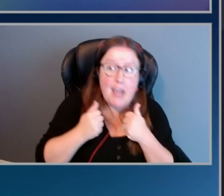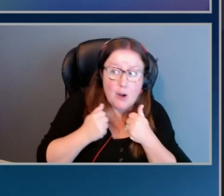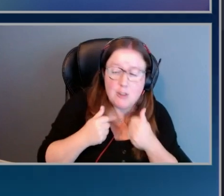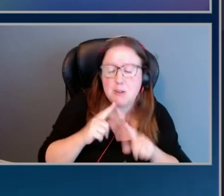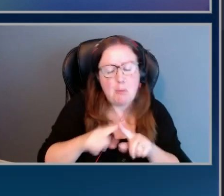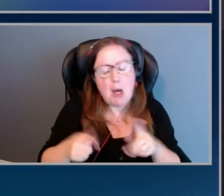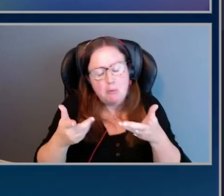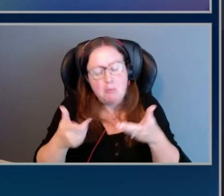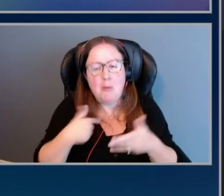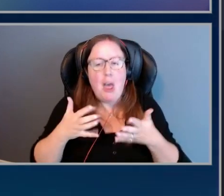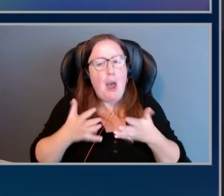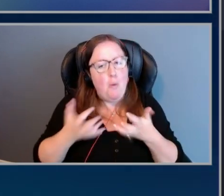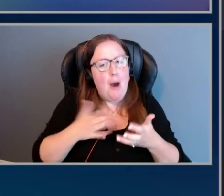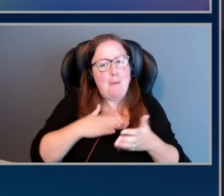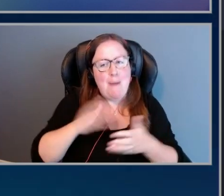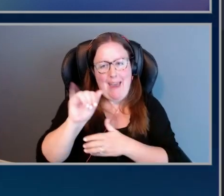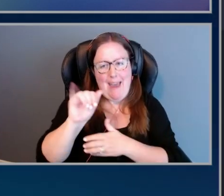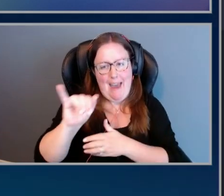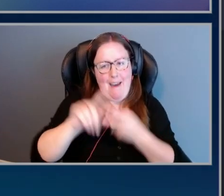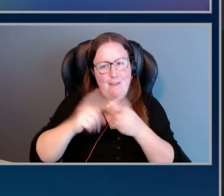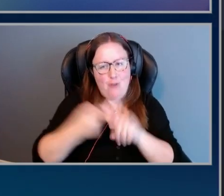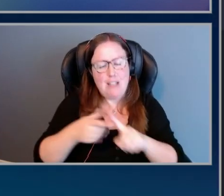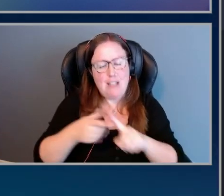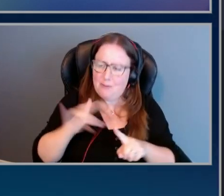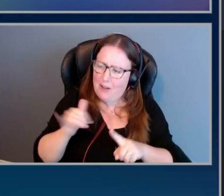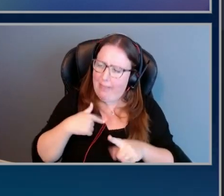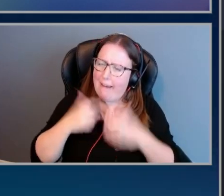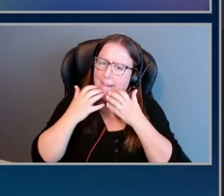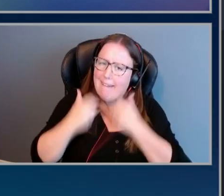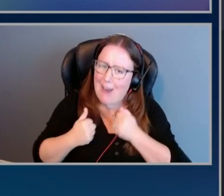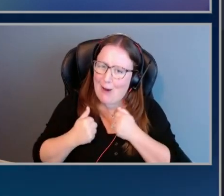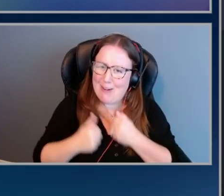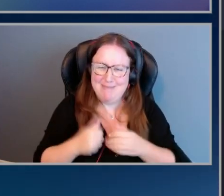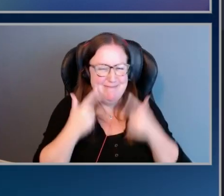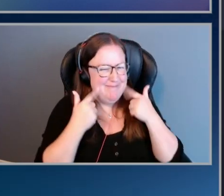want my AI friends to feel appreciated. All right.